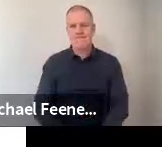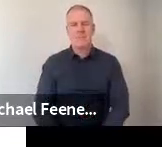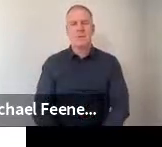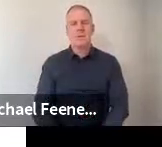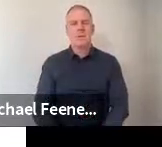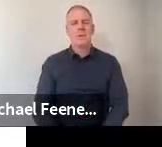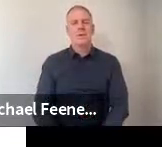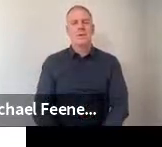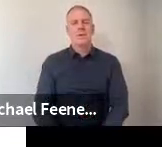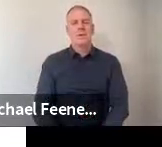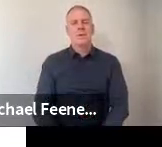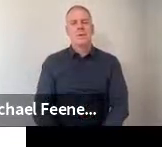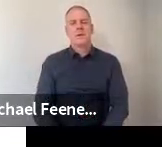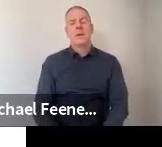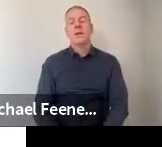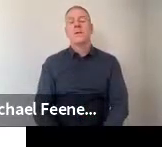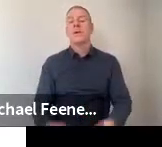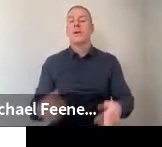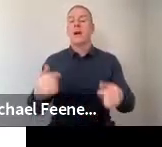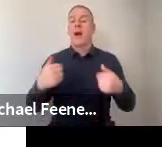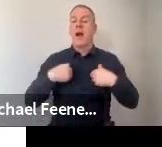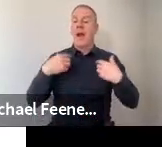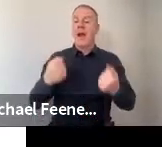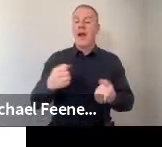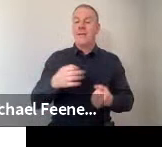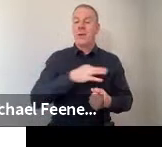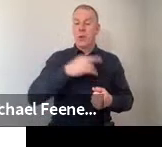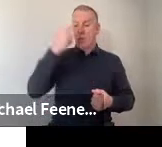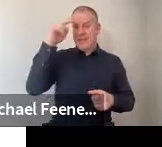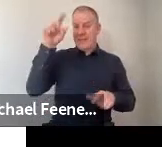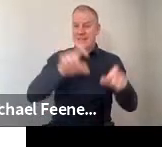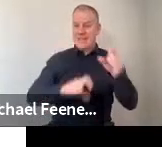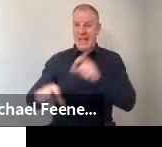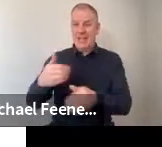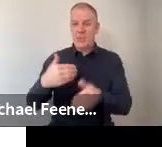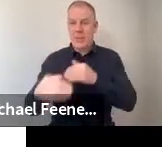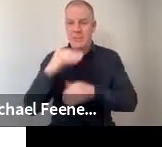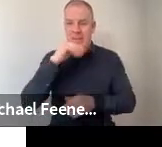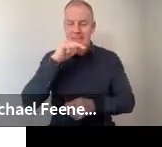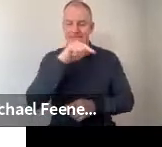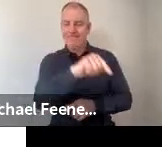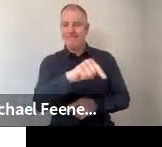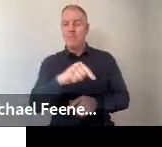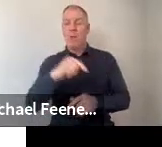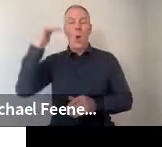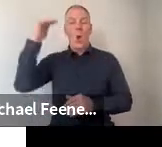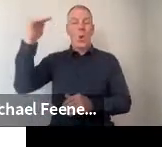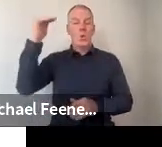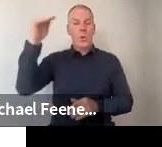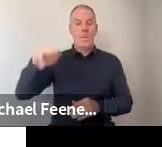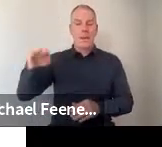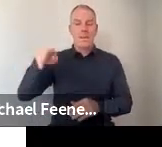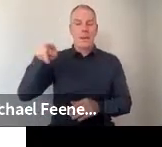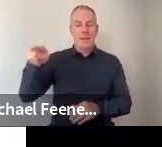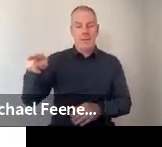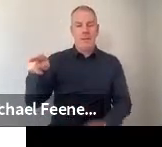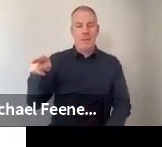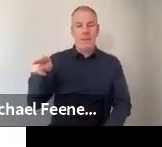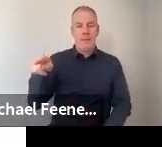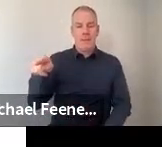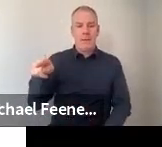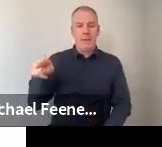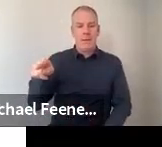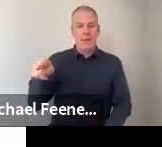On the statement about, I have a good understanding of science. We found that older members of the Irish public